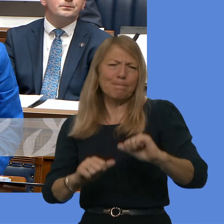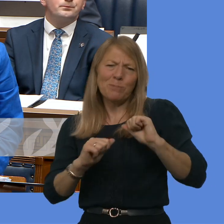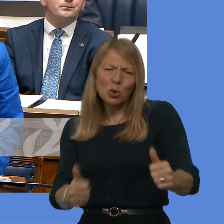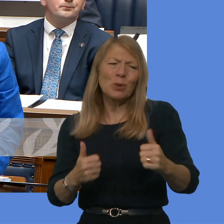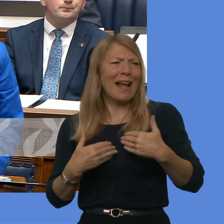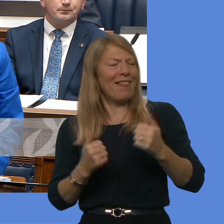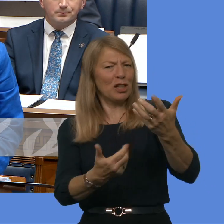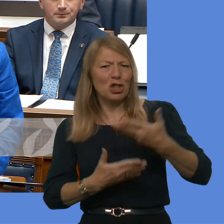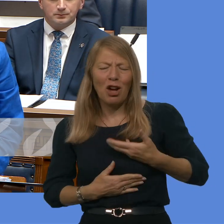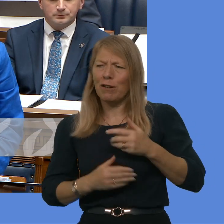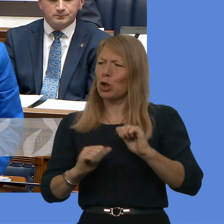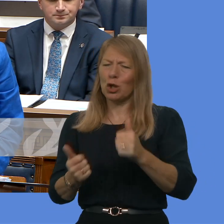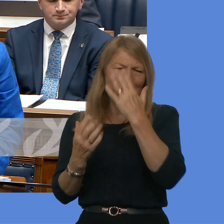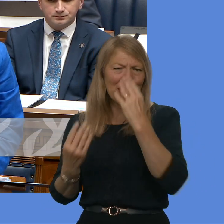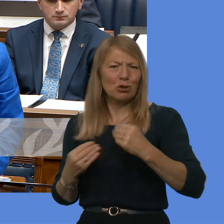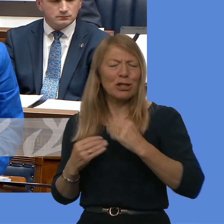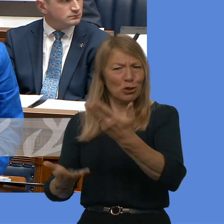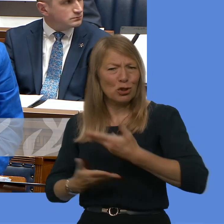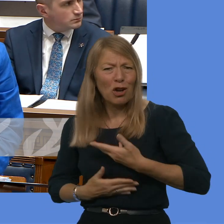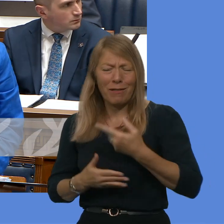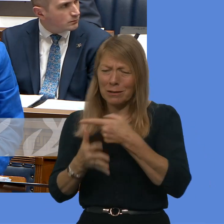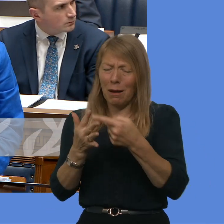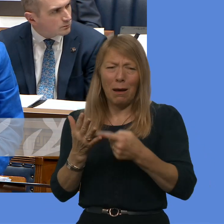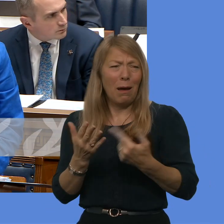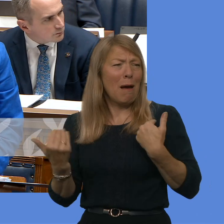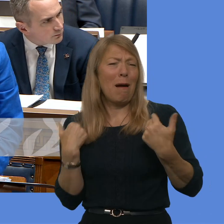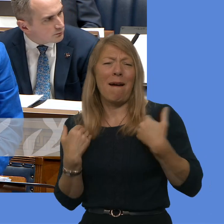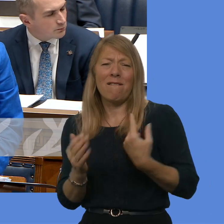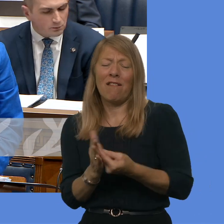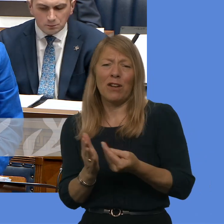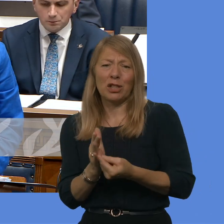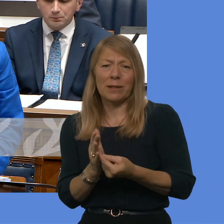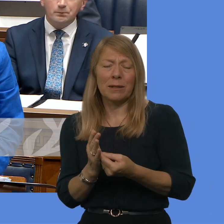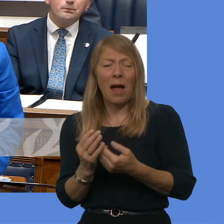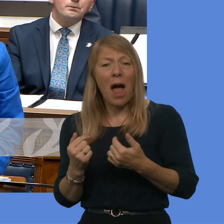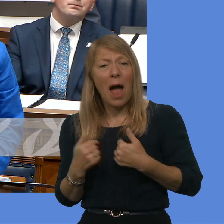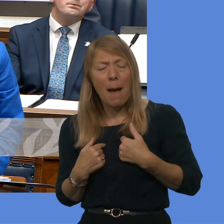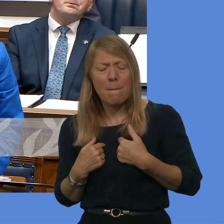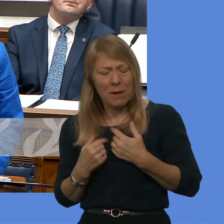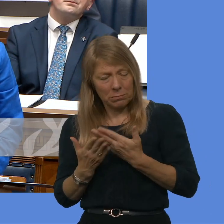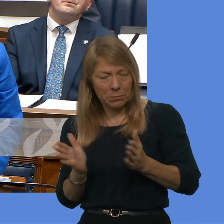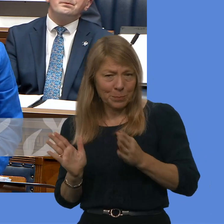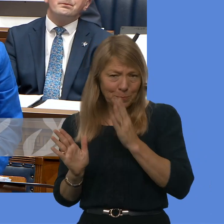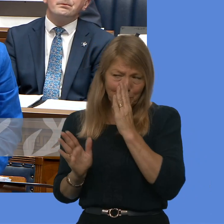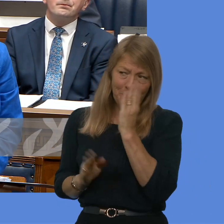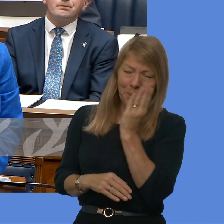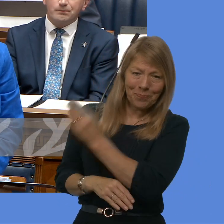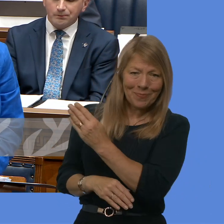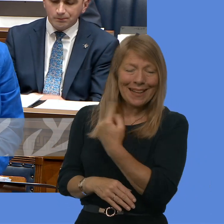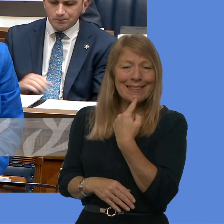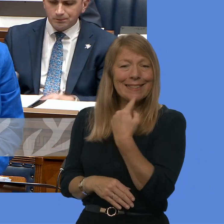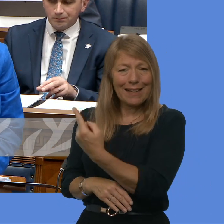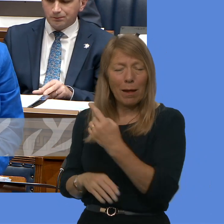in terms of our investment. Organisations are crying out for funding, and I have certainly not been behind the door in terms of making those strong